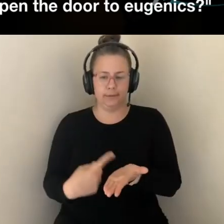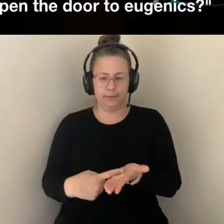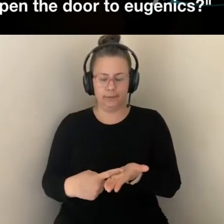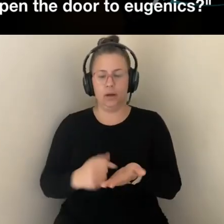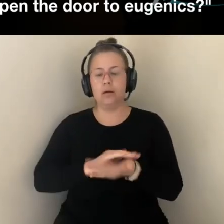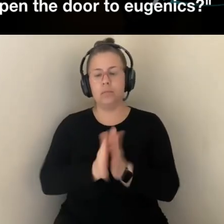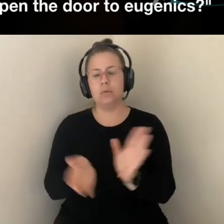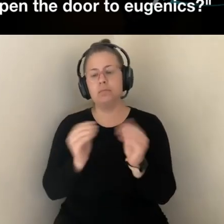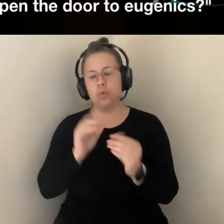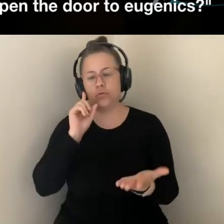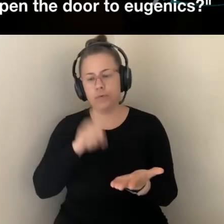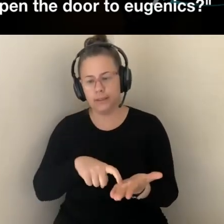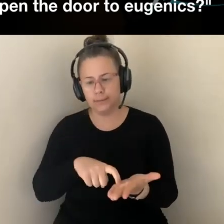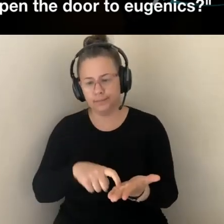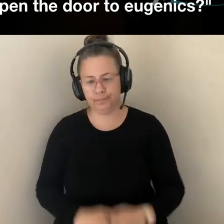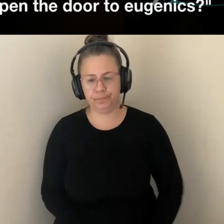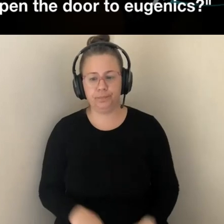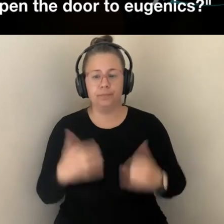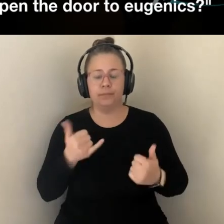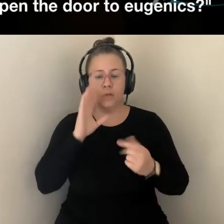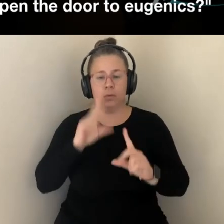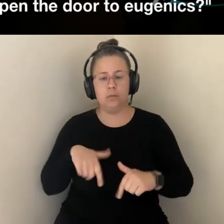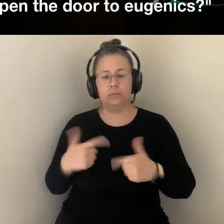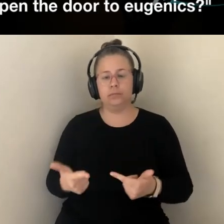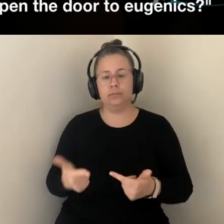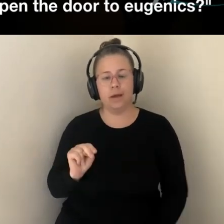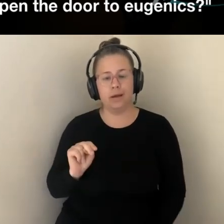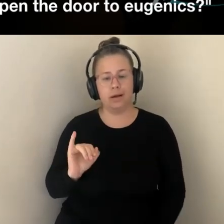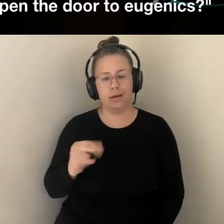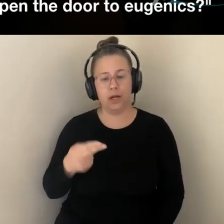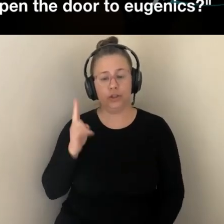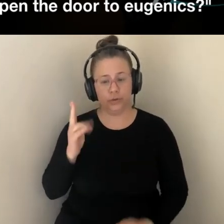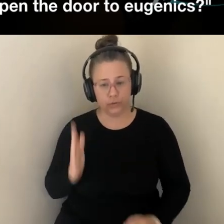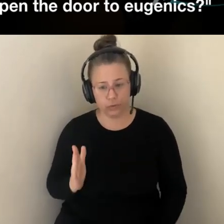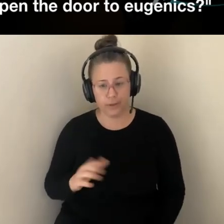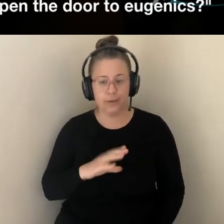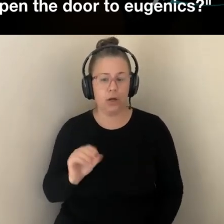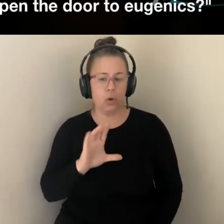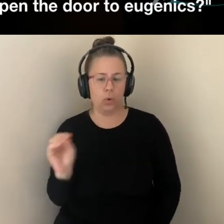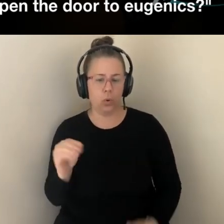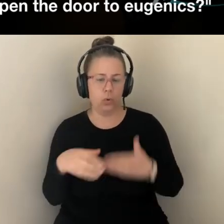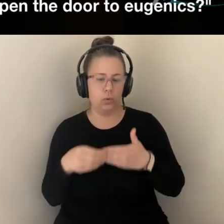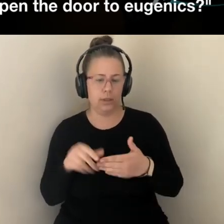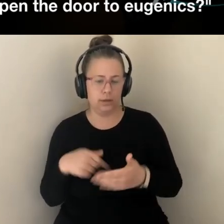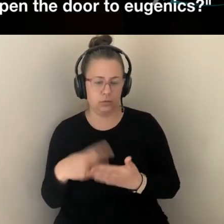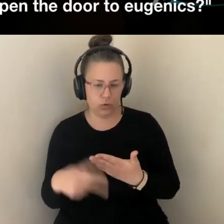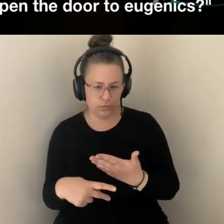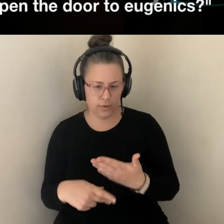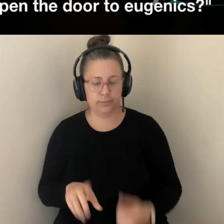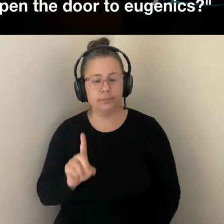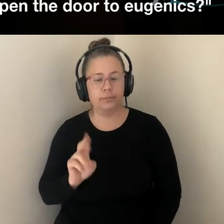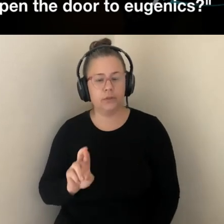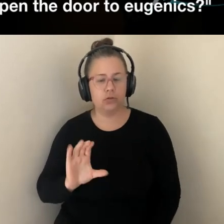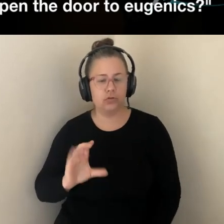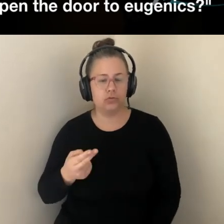HISTORIAN AND CO-LEAD OF OUR HISTORY OF GENOMICS PROGRAM, DR. CHRISTOPHER DONAHUE, WHO WILL GIVE SOME BRIEF INTRODUCTORY